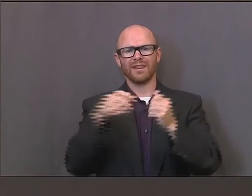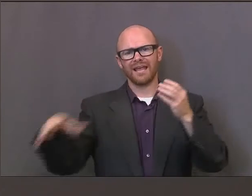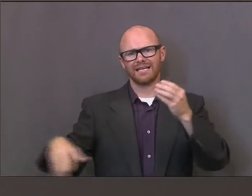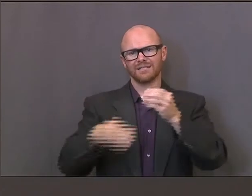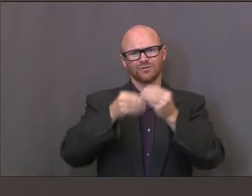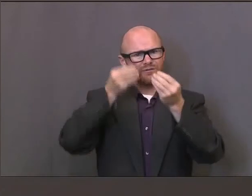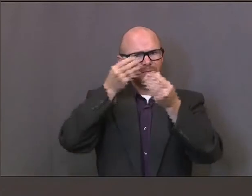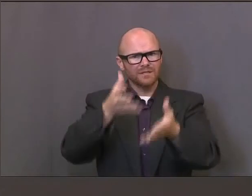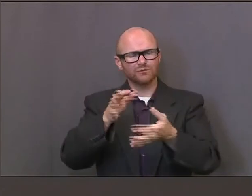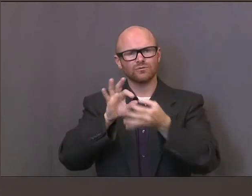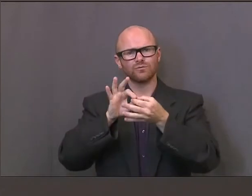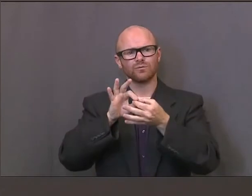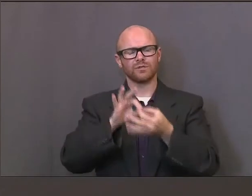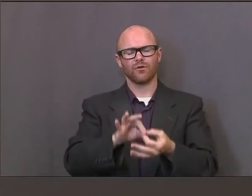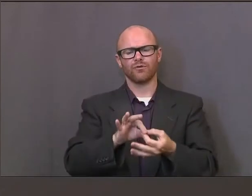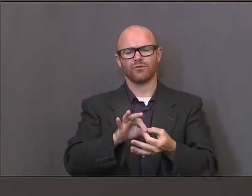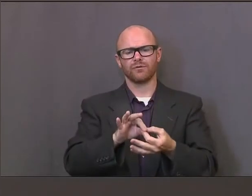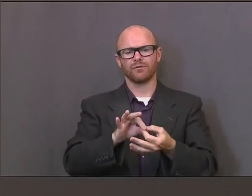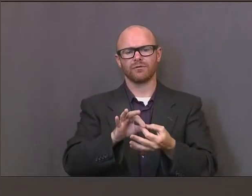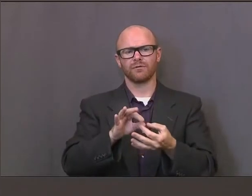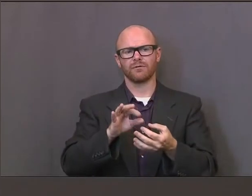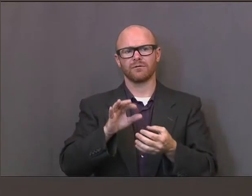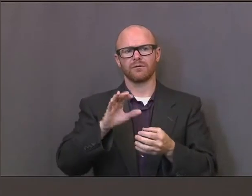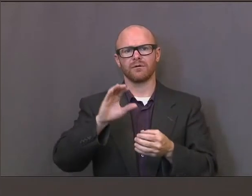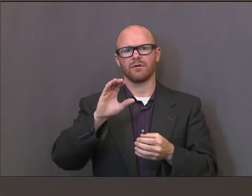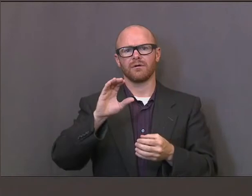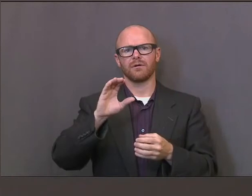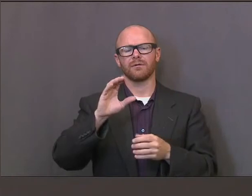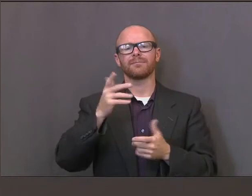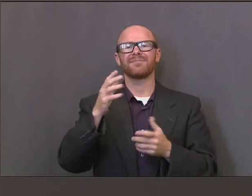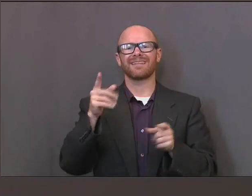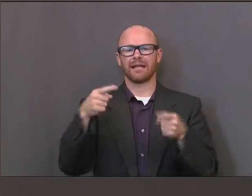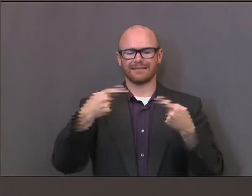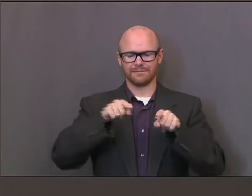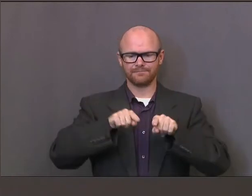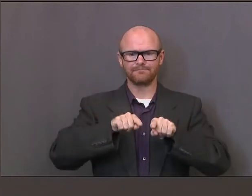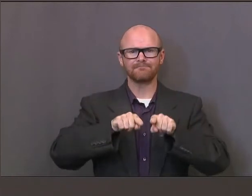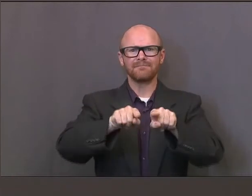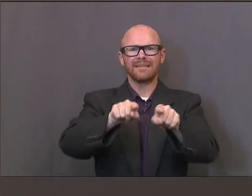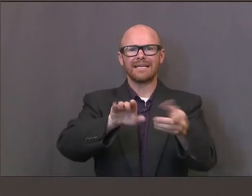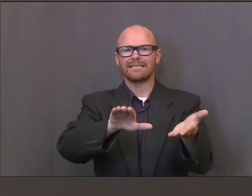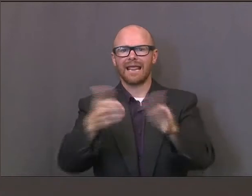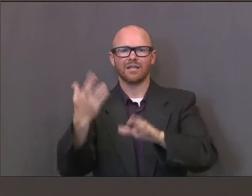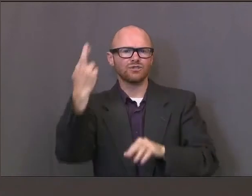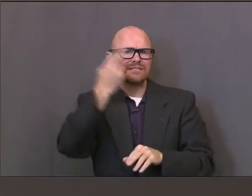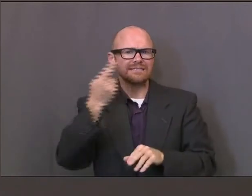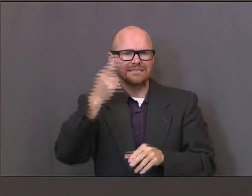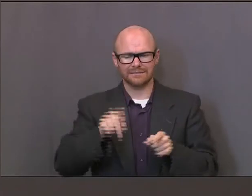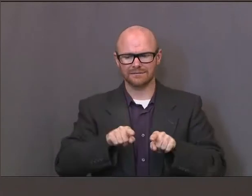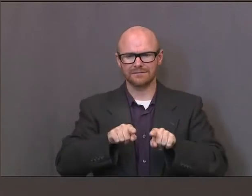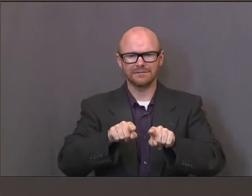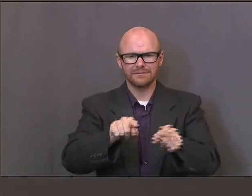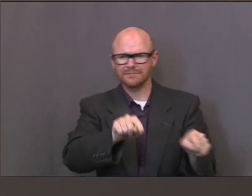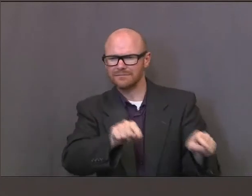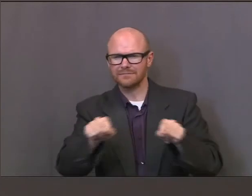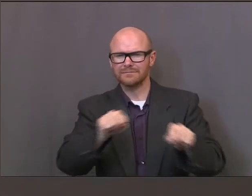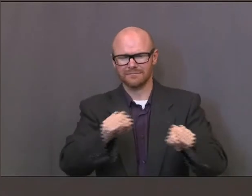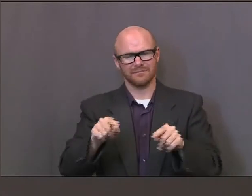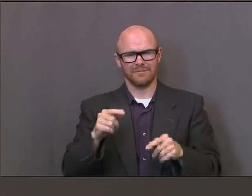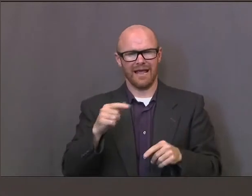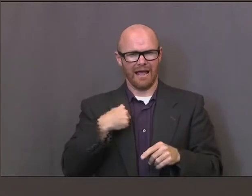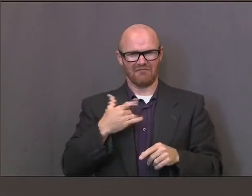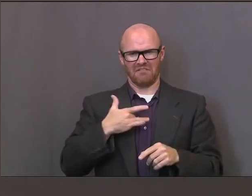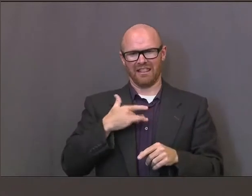regarding comorbidities and the 6% number that has caused a lot of furor, that is not